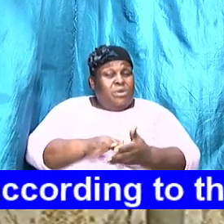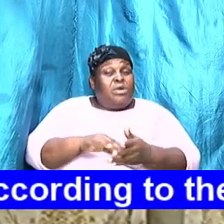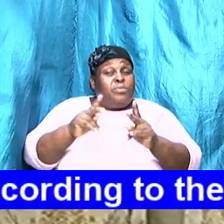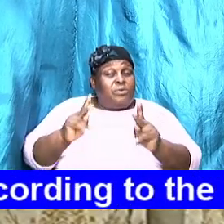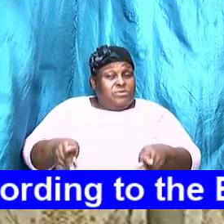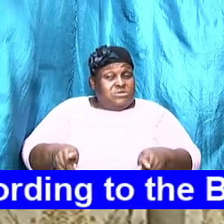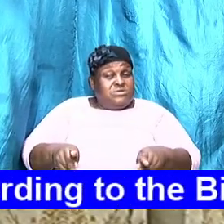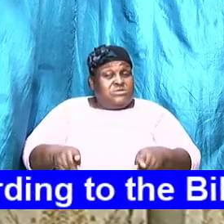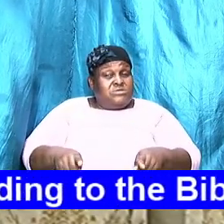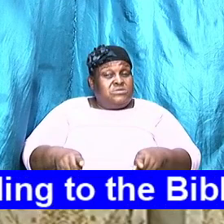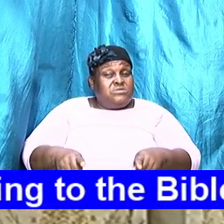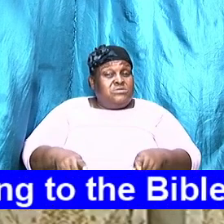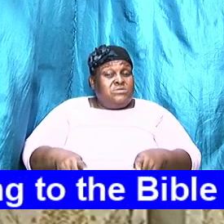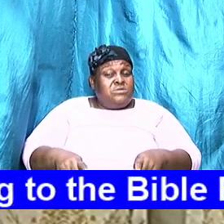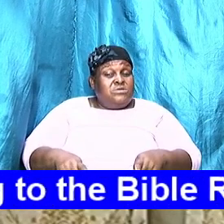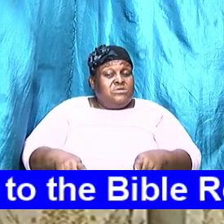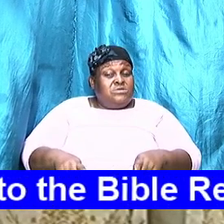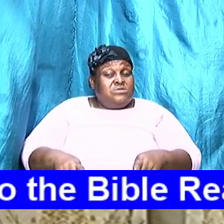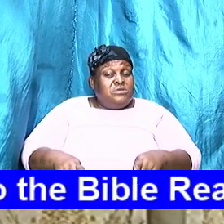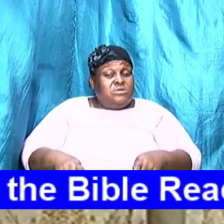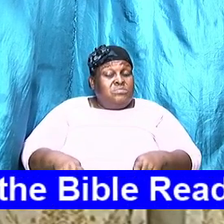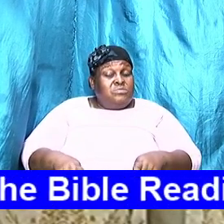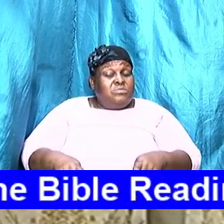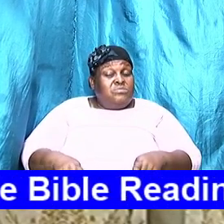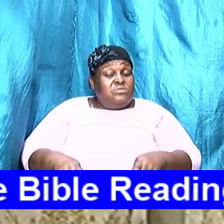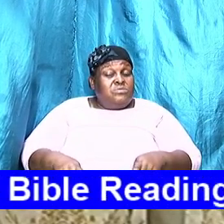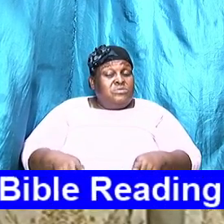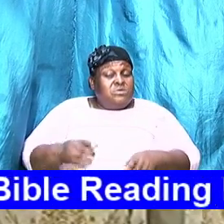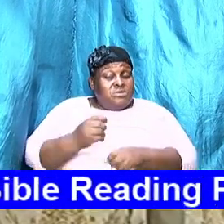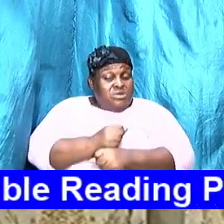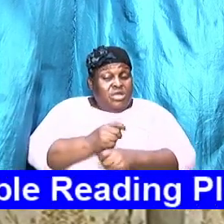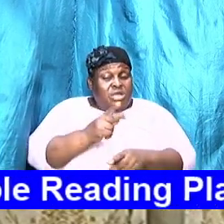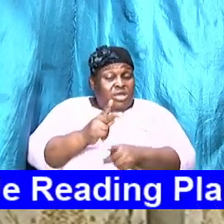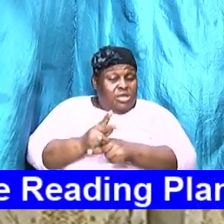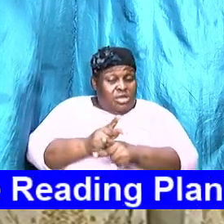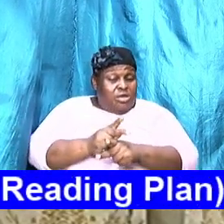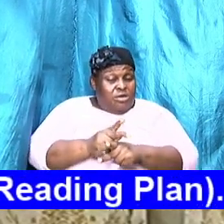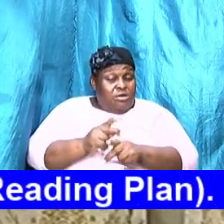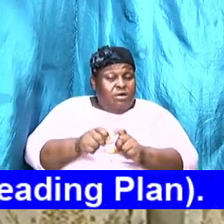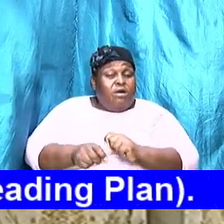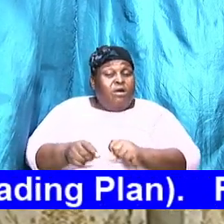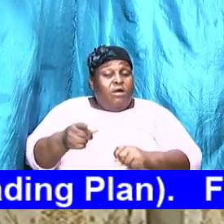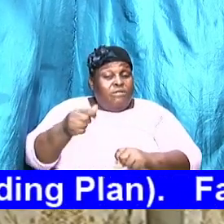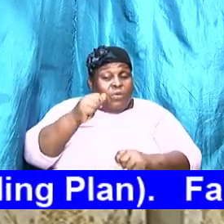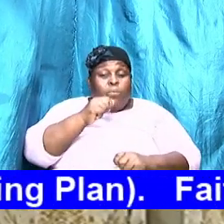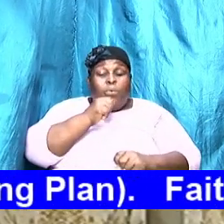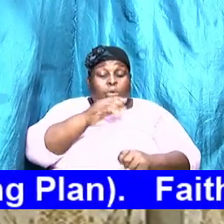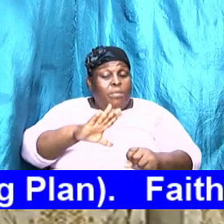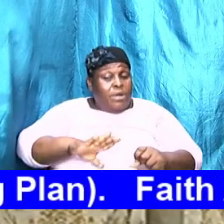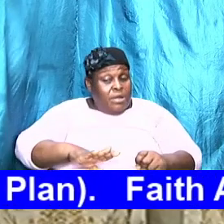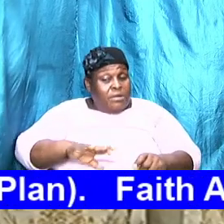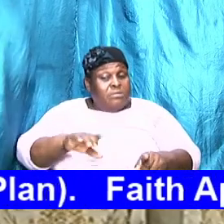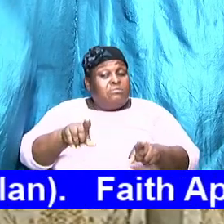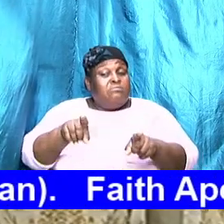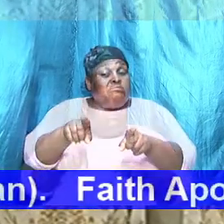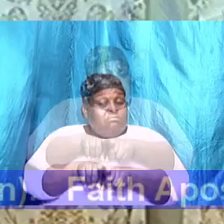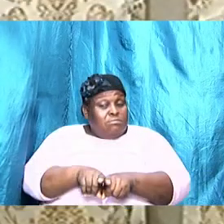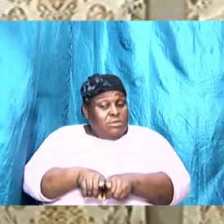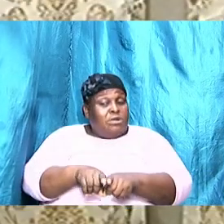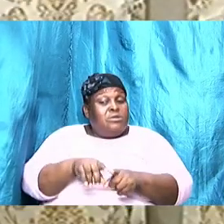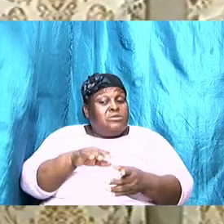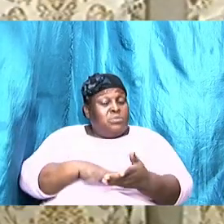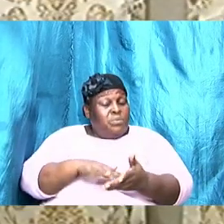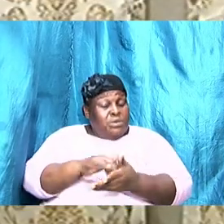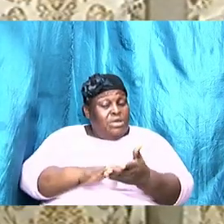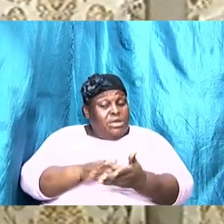understanding so that our prayers be not hindered. It is therefore important that